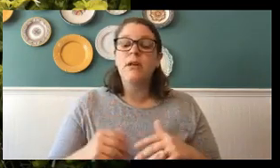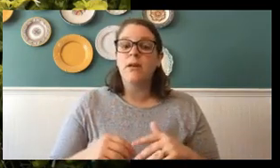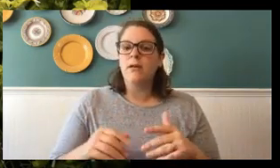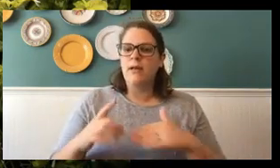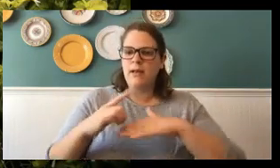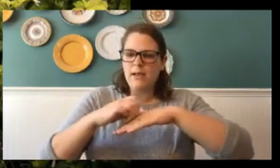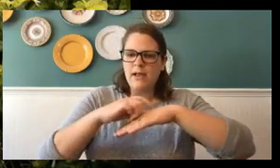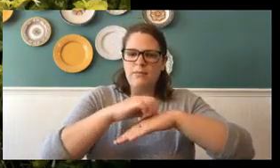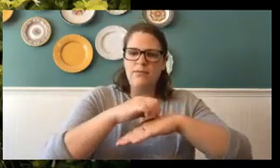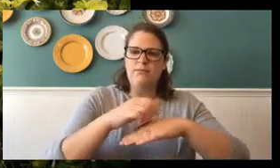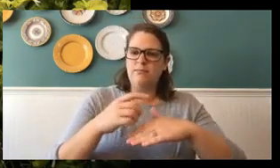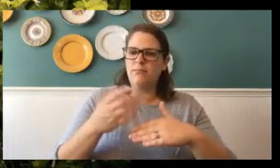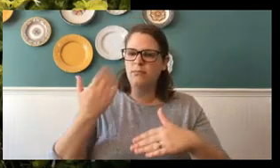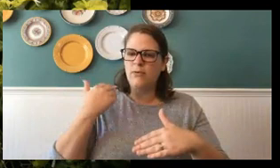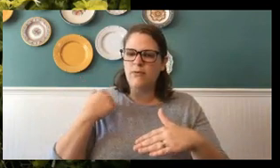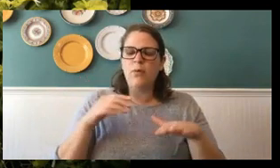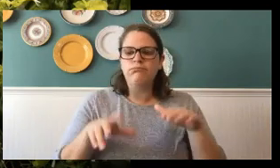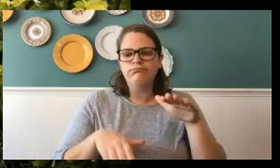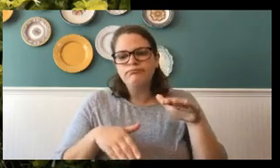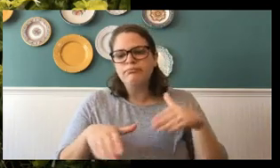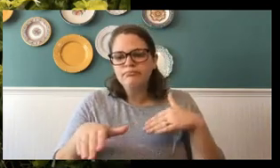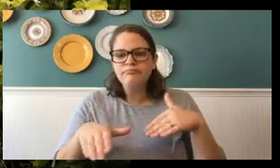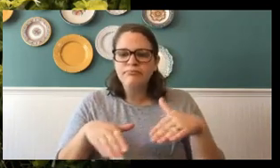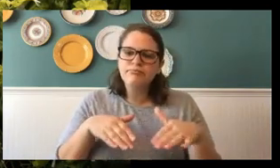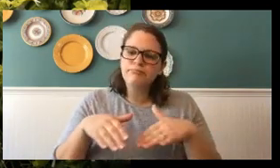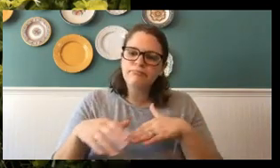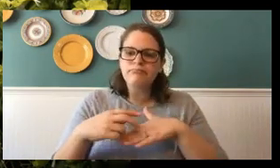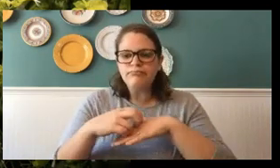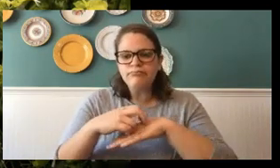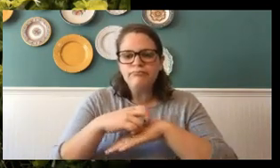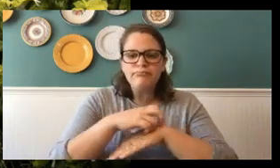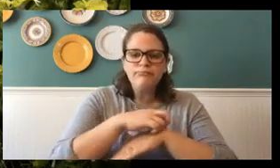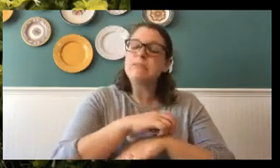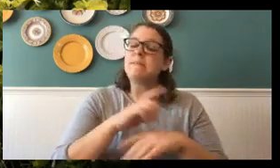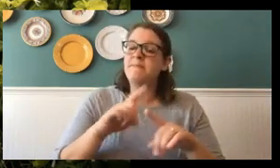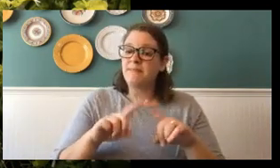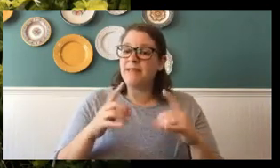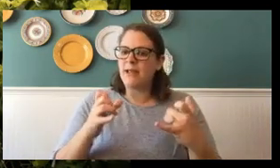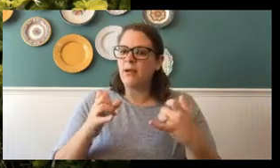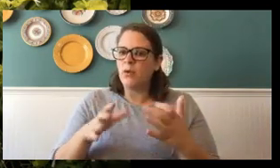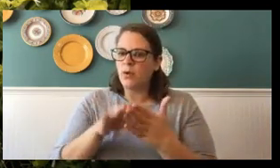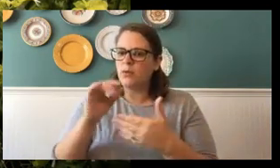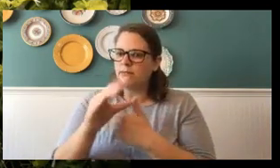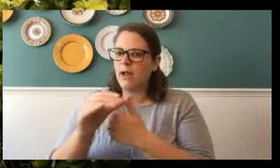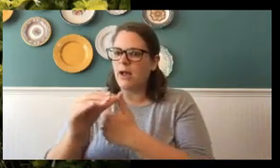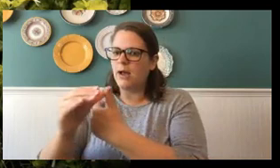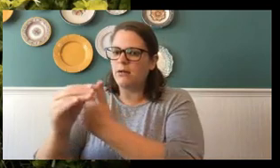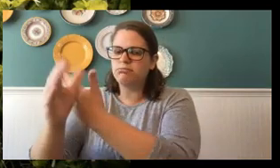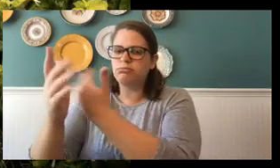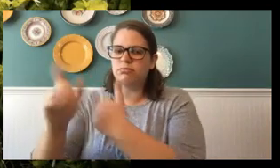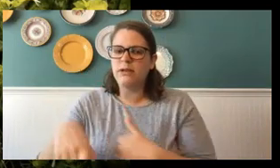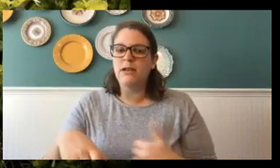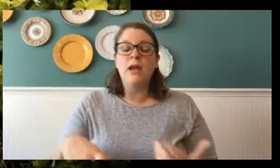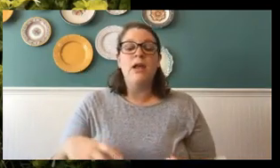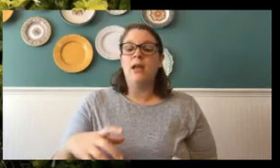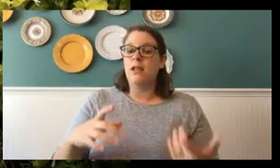everywhere to now it's going to fly. And one day, after seven to ten days inside that chrysalis, that butterfly is going to be